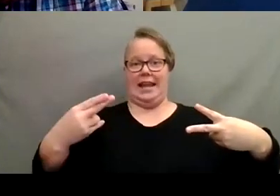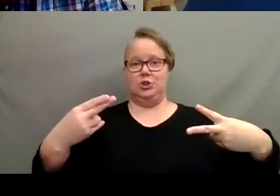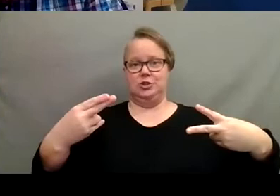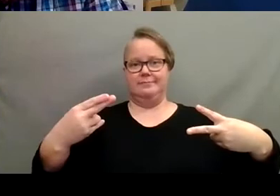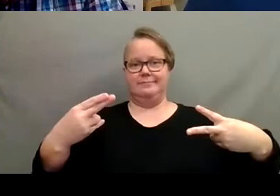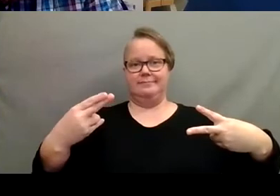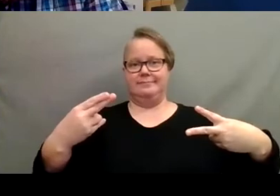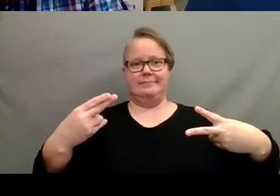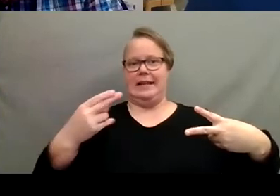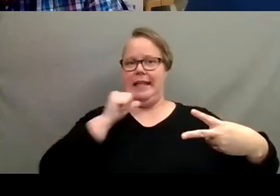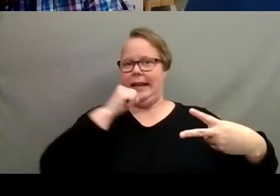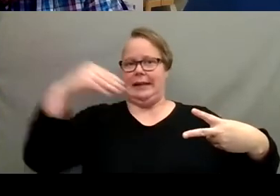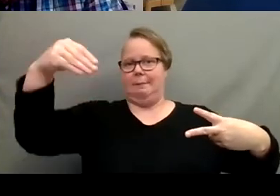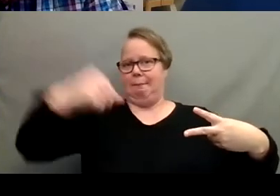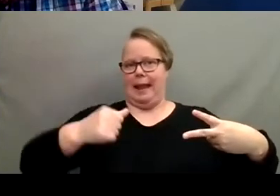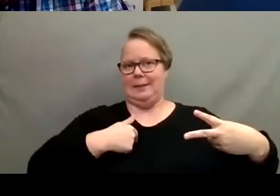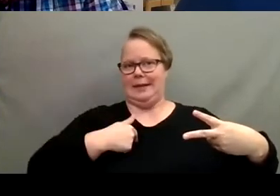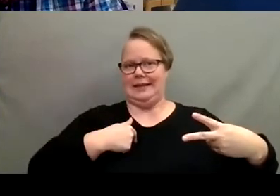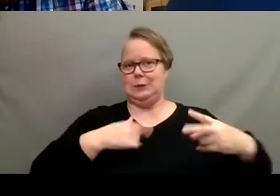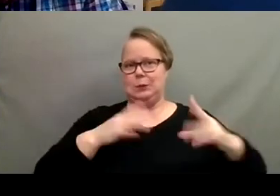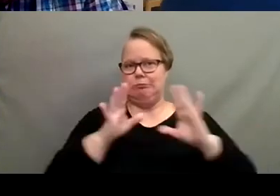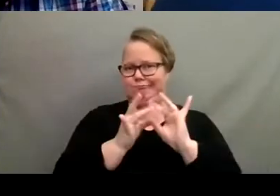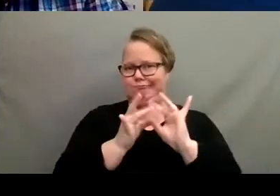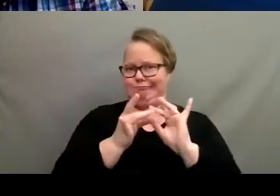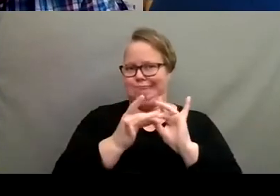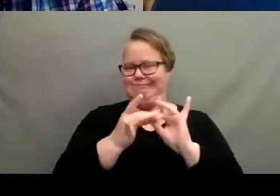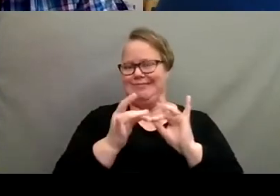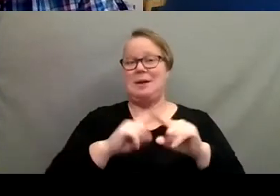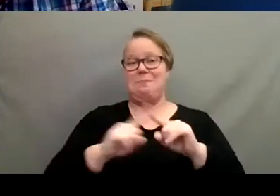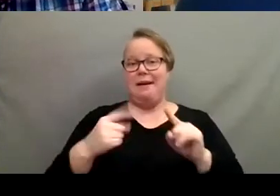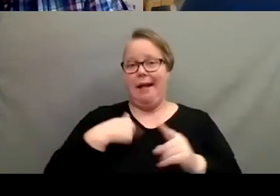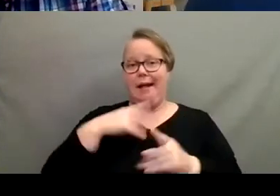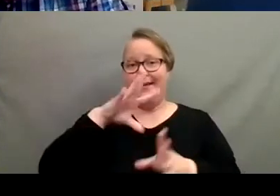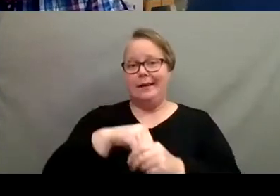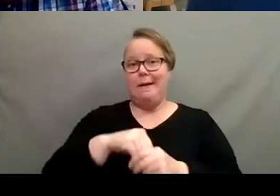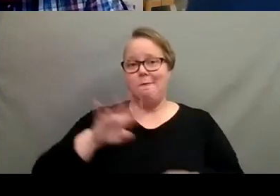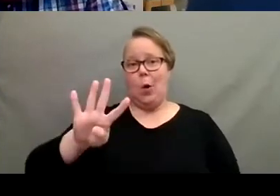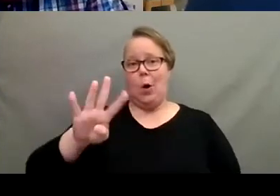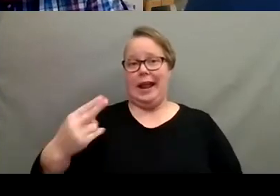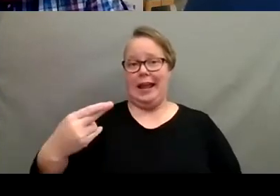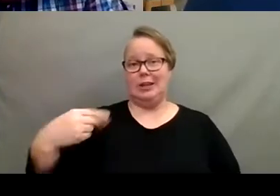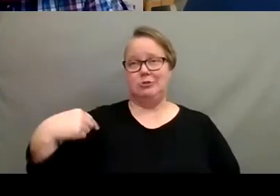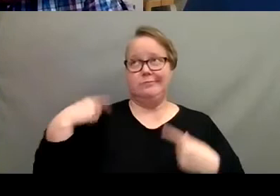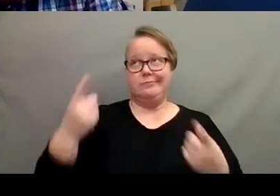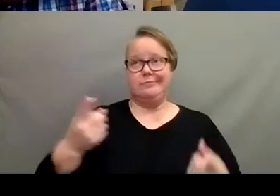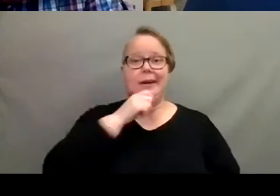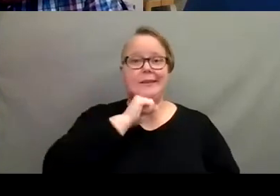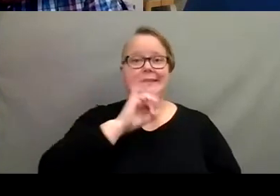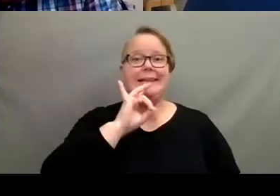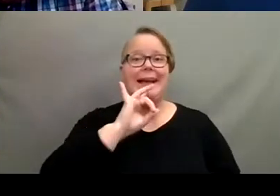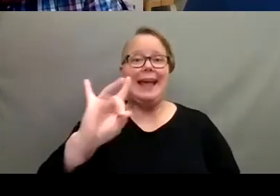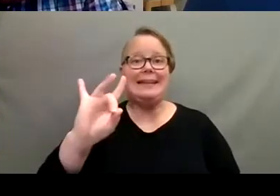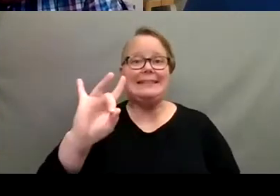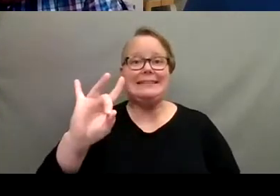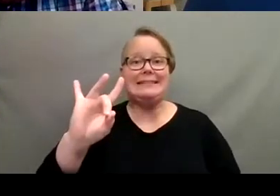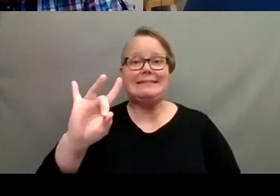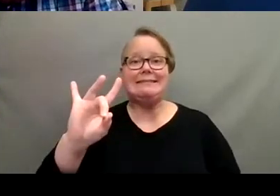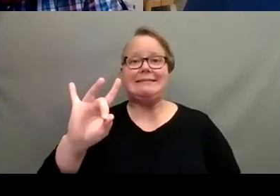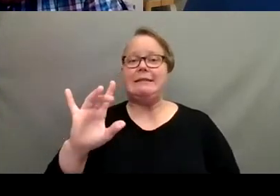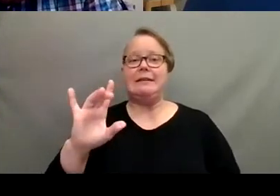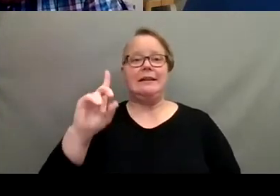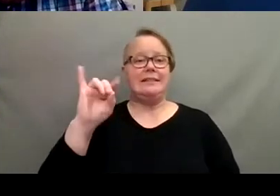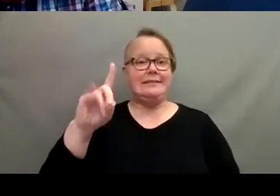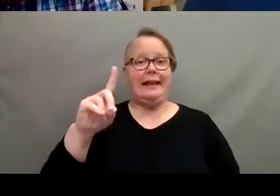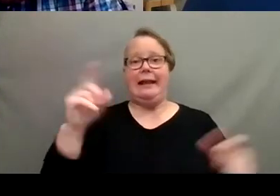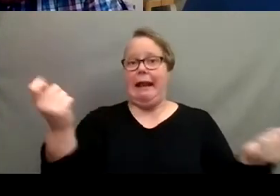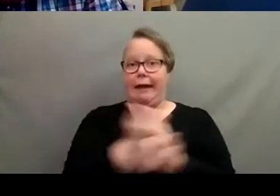isn't like, they didn't pay me to, to say this, but, but I was in 4-H since I was, uh, eight years old. I did it all the way from the